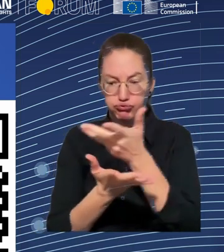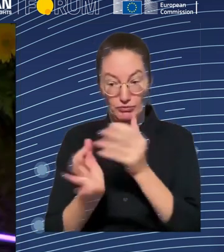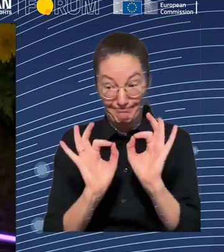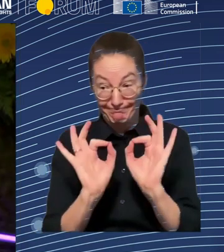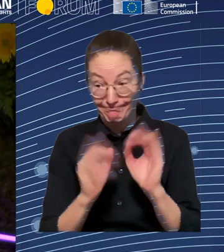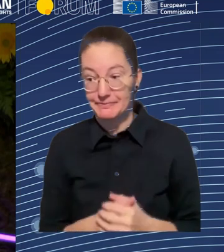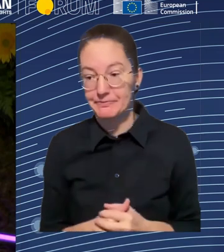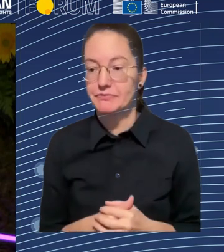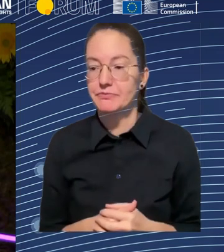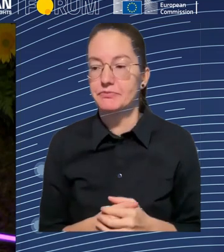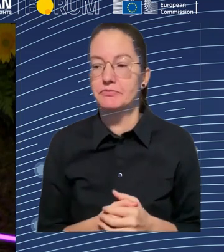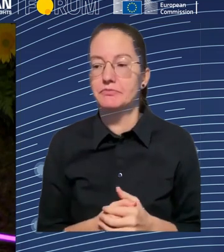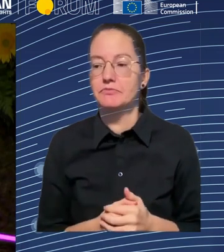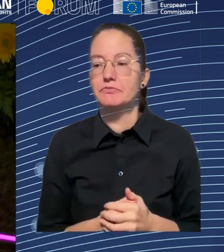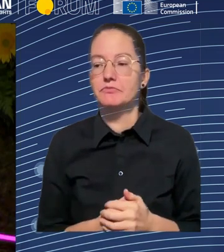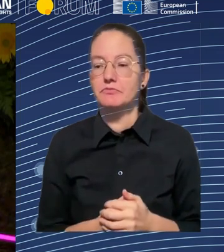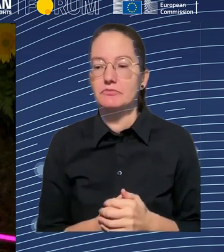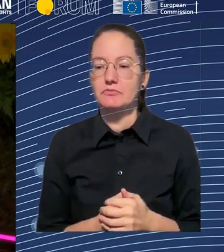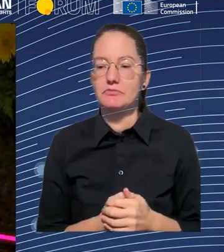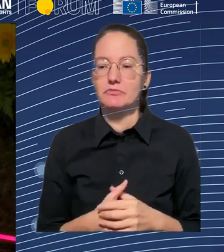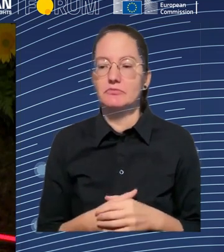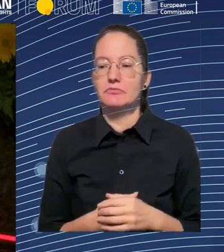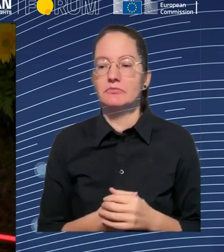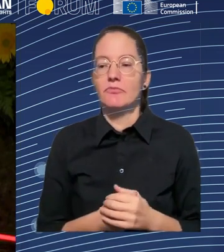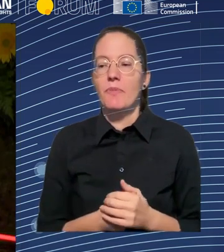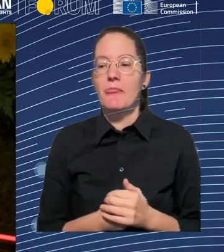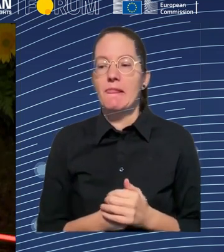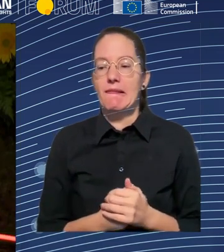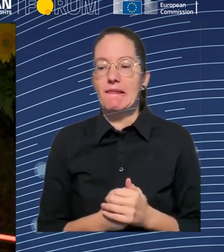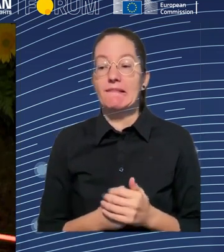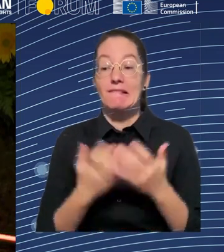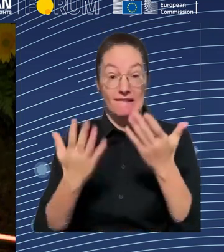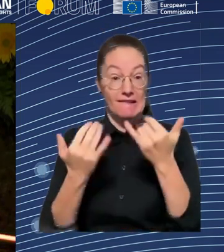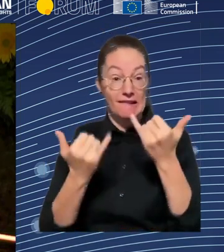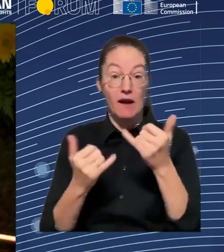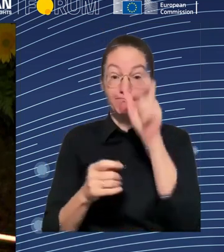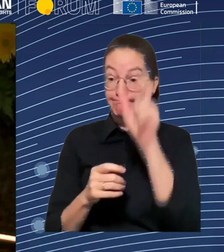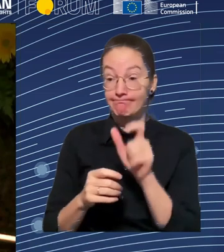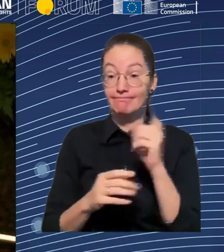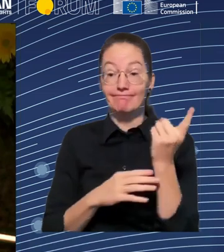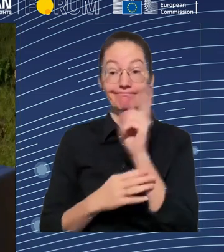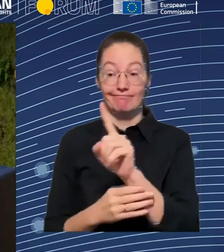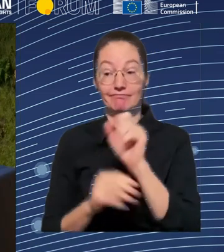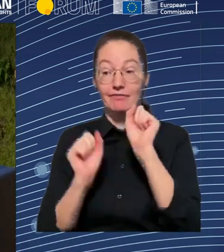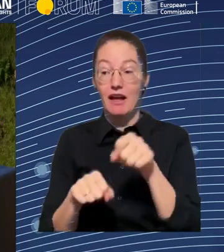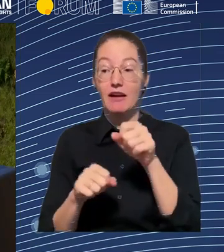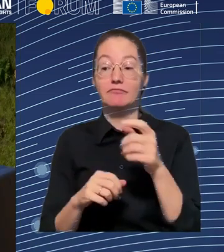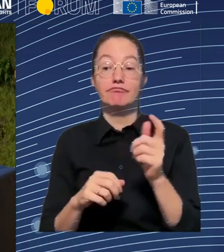please, let us understand. What is algorithmic management? Is there a clear-cut definition?